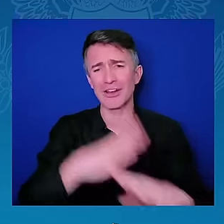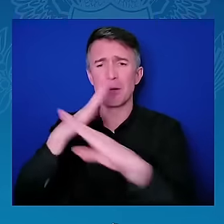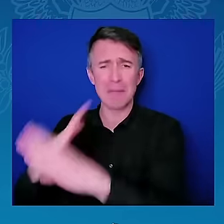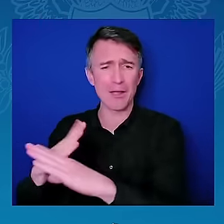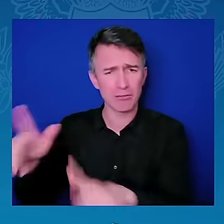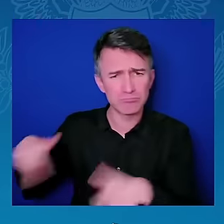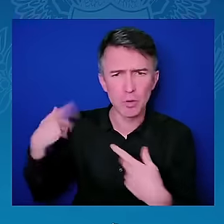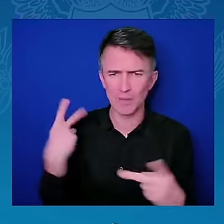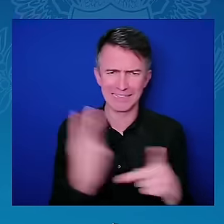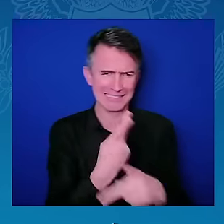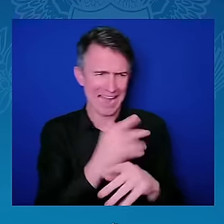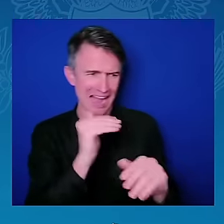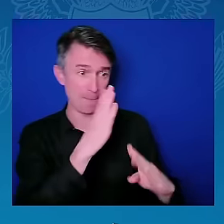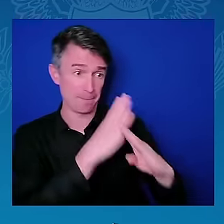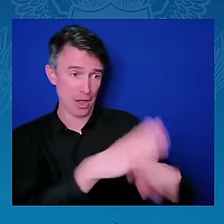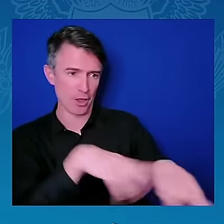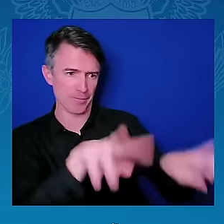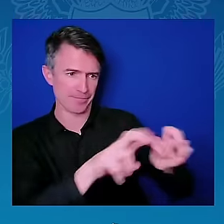making investors,